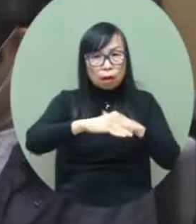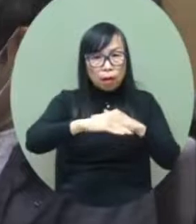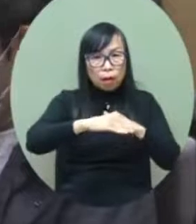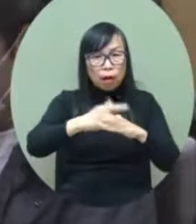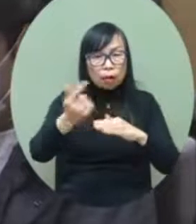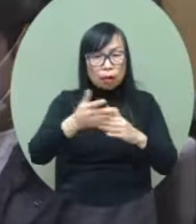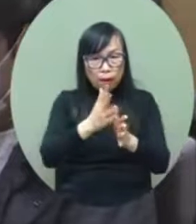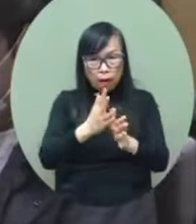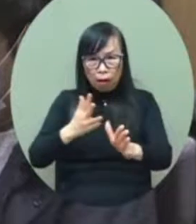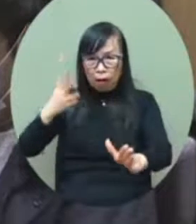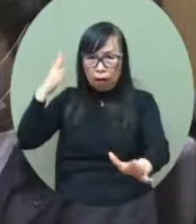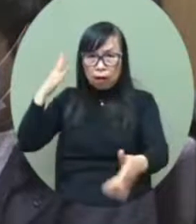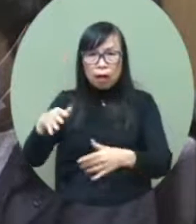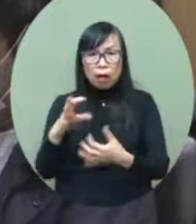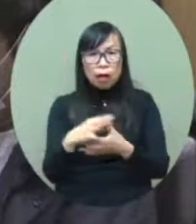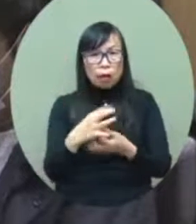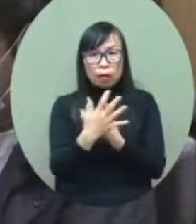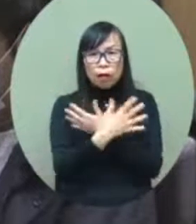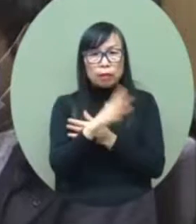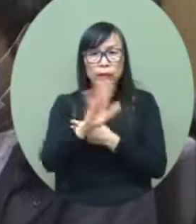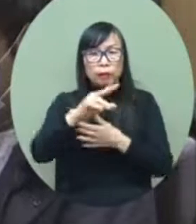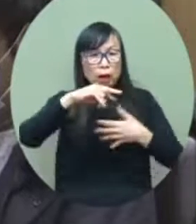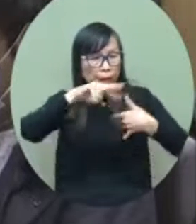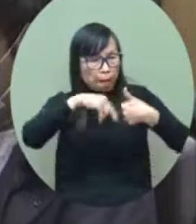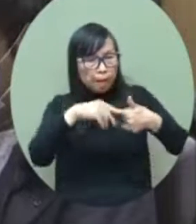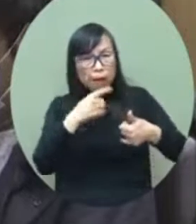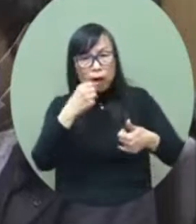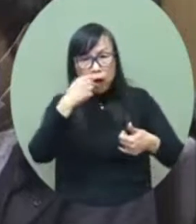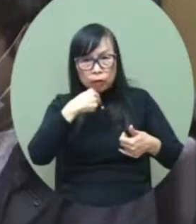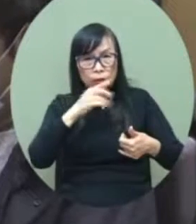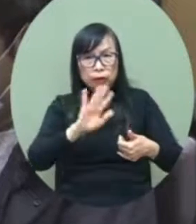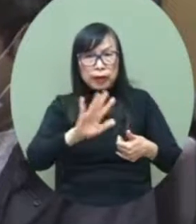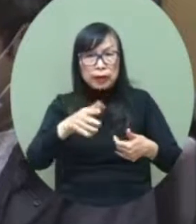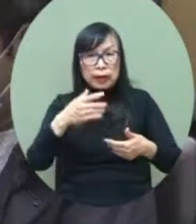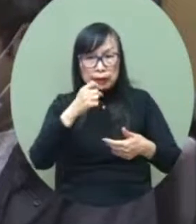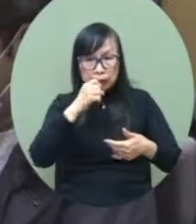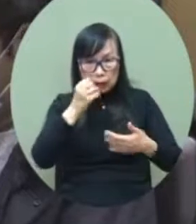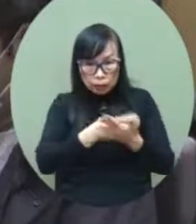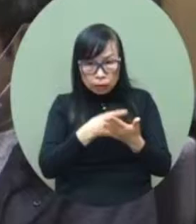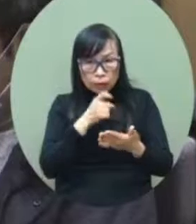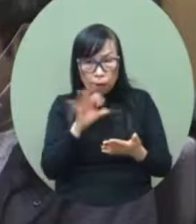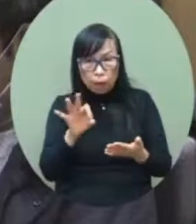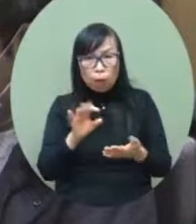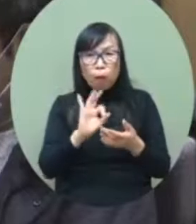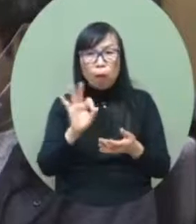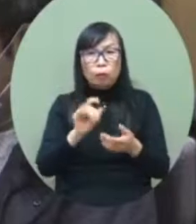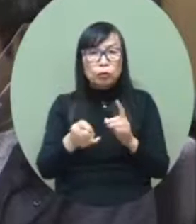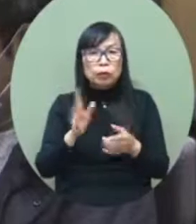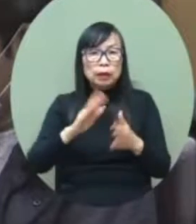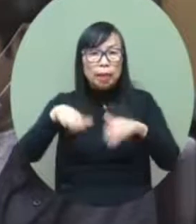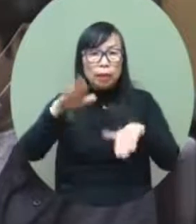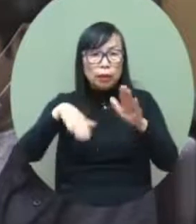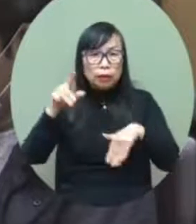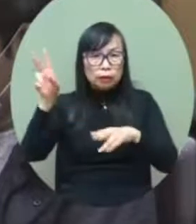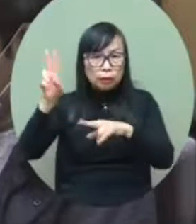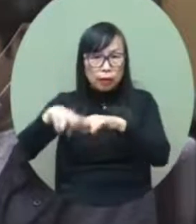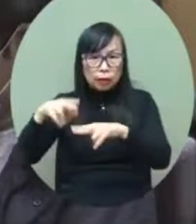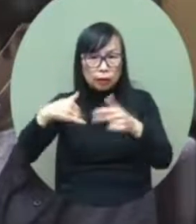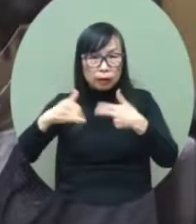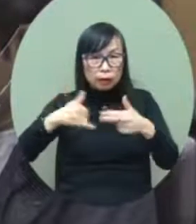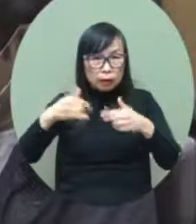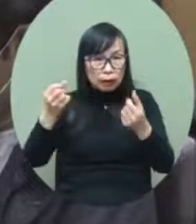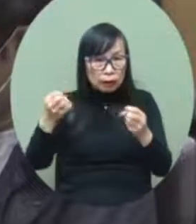peak of hong kong people from the mainland returning to hong kong but there were long queues at the boundary control points the officers stopped checking the